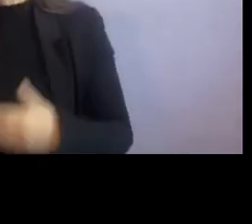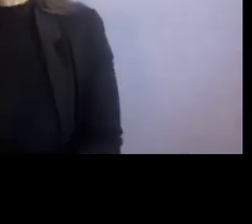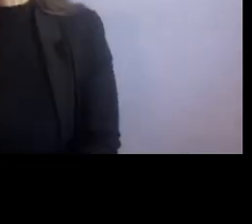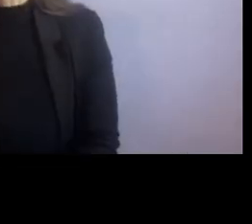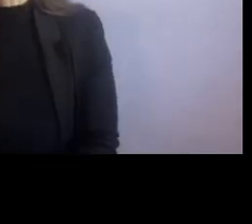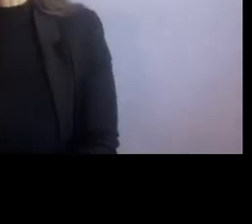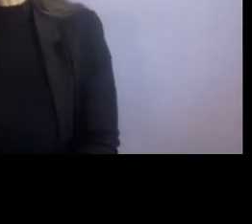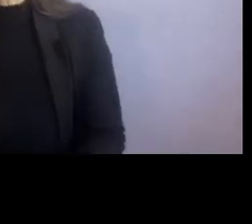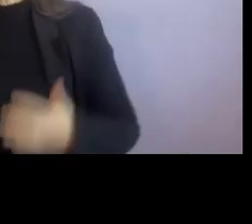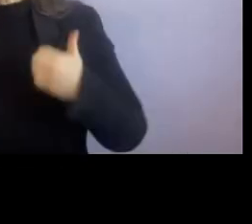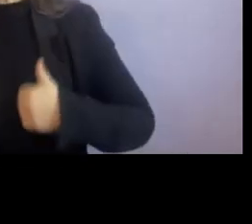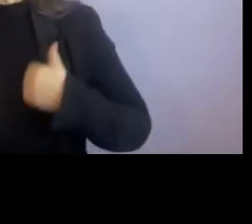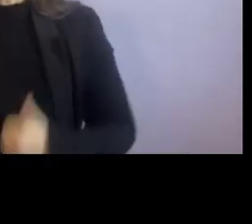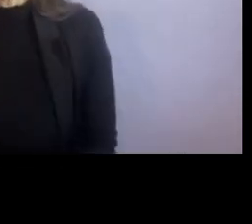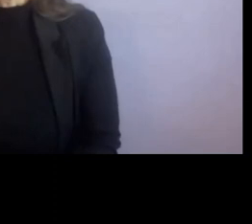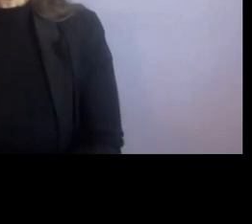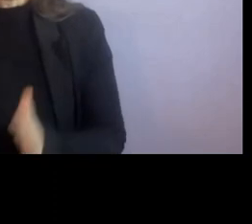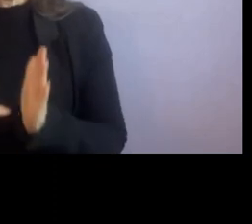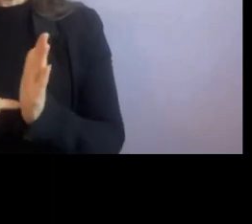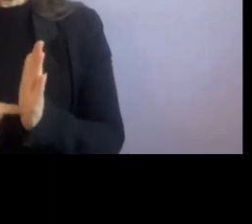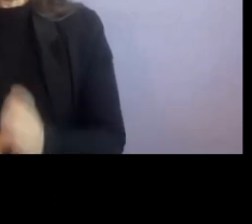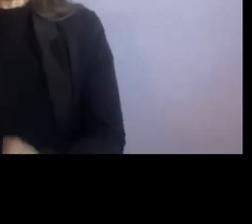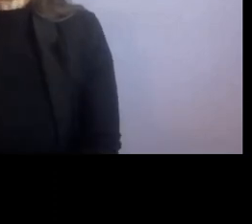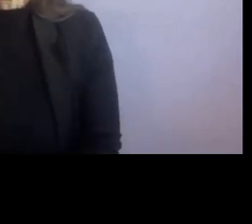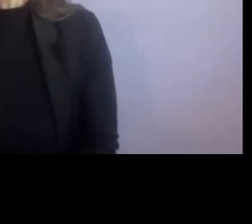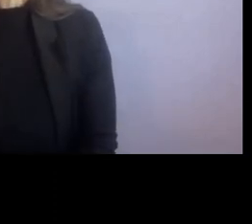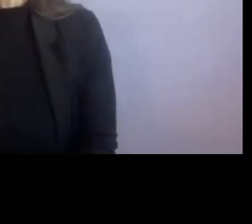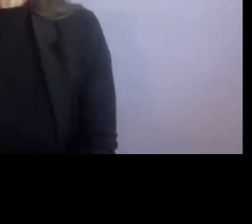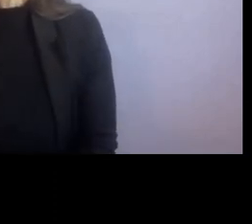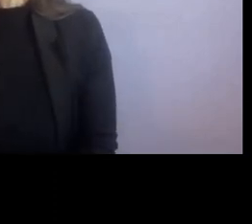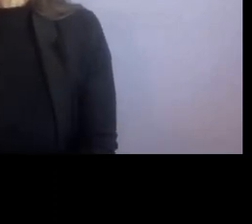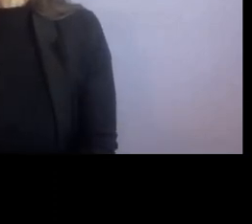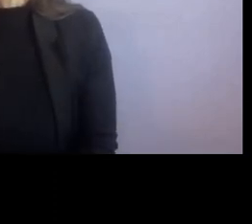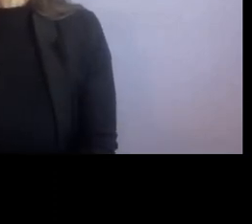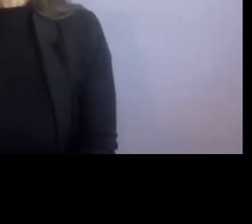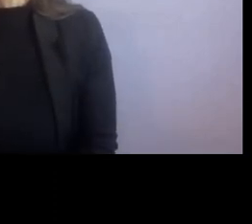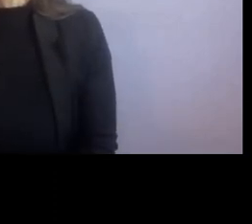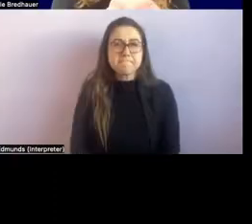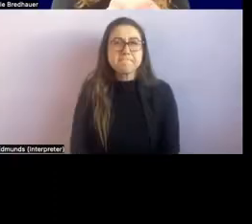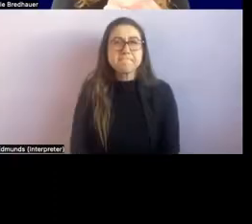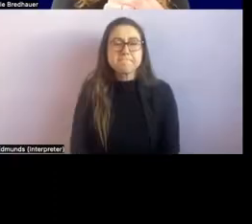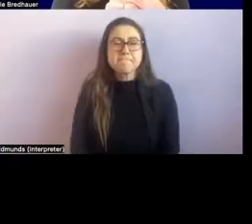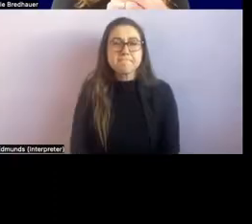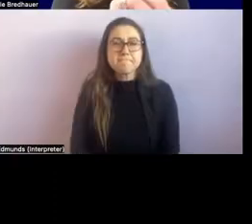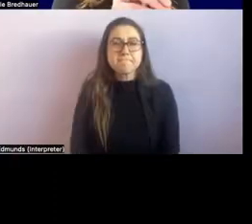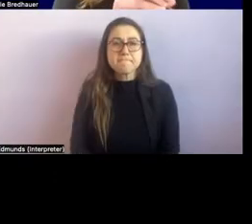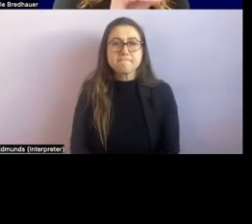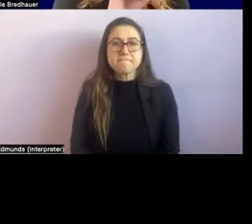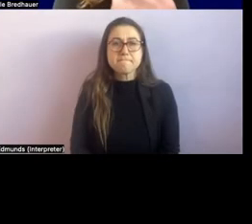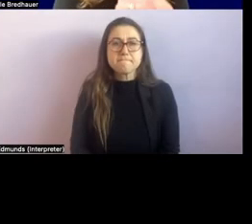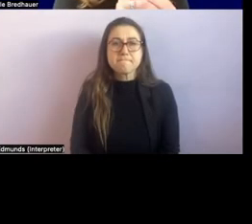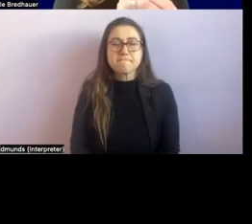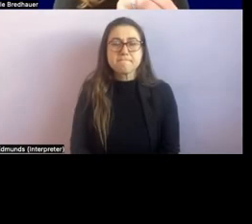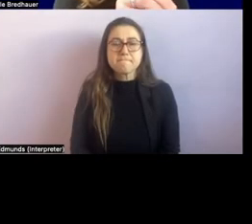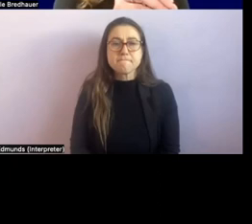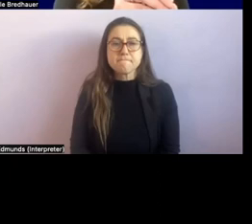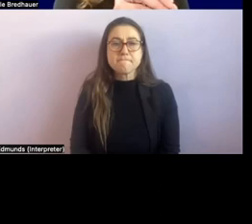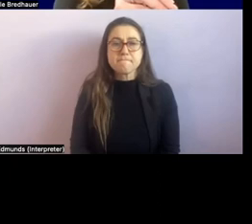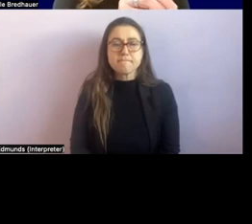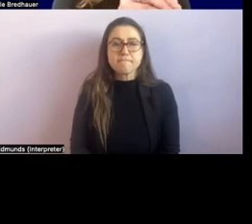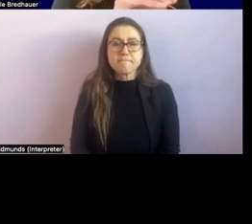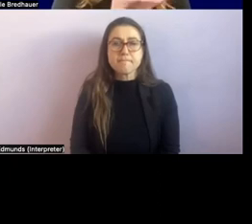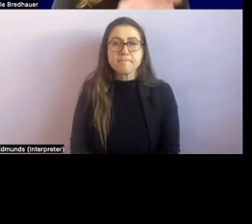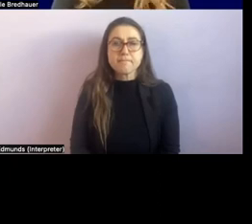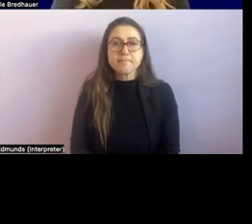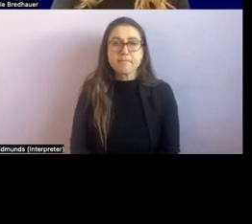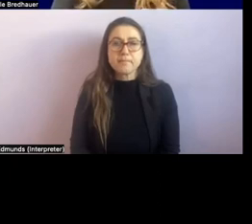and um in these slides i'm really wanting to illustrate the importance to